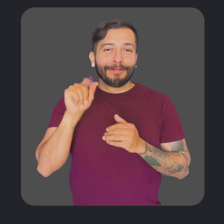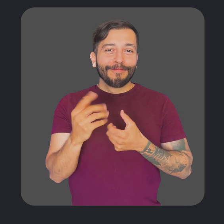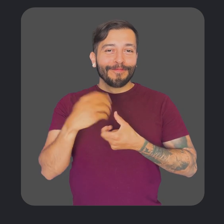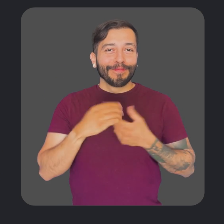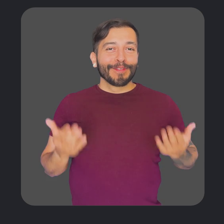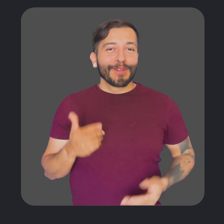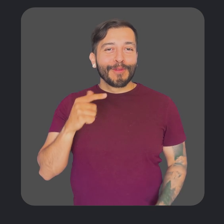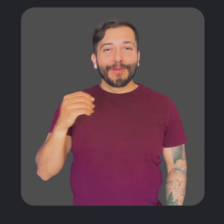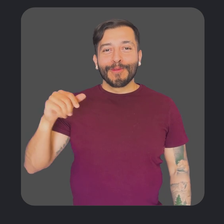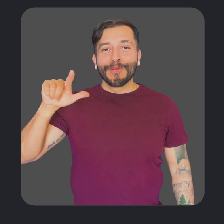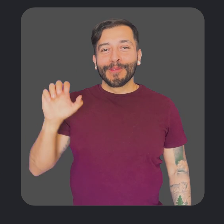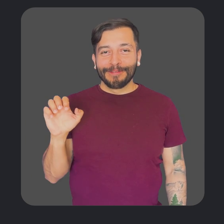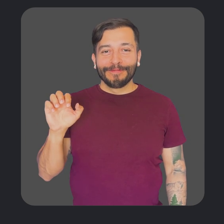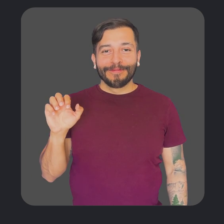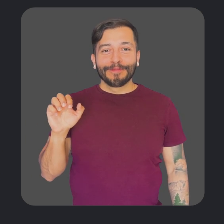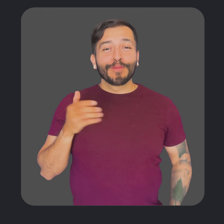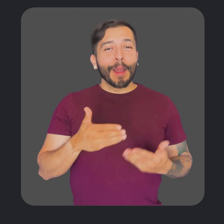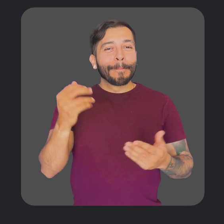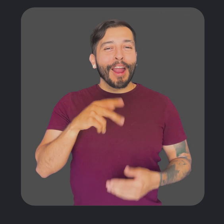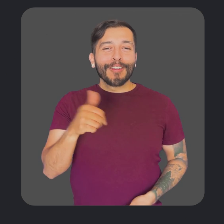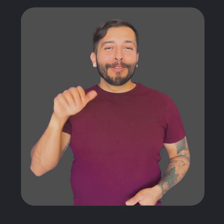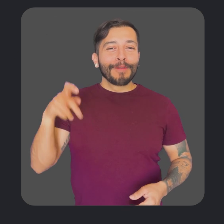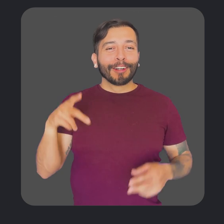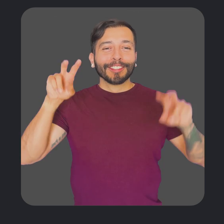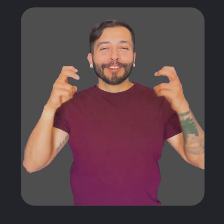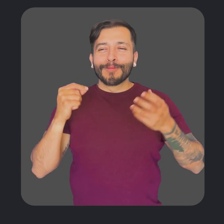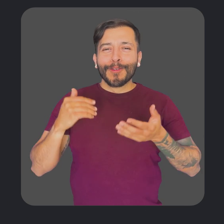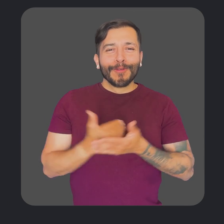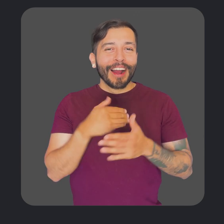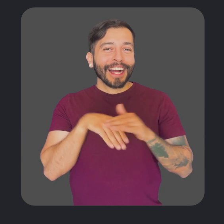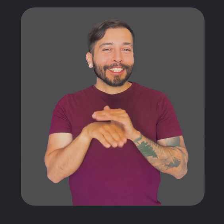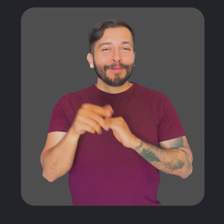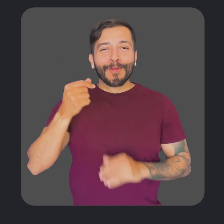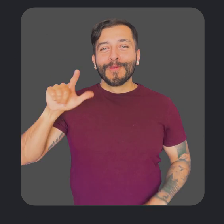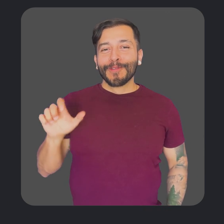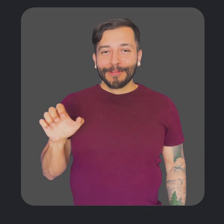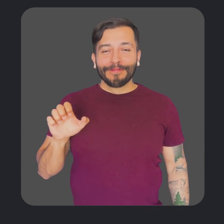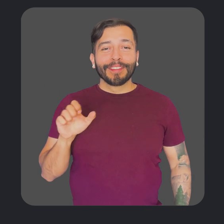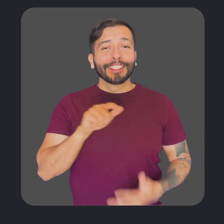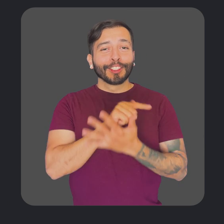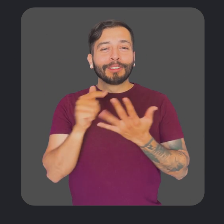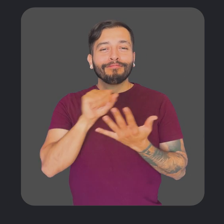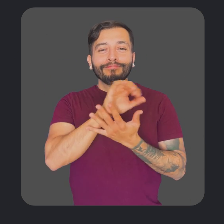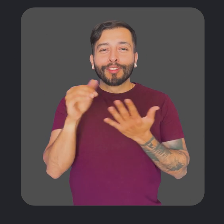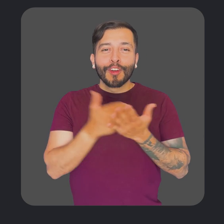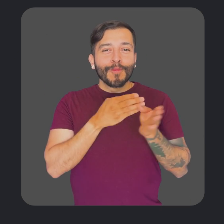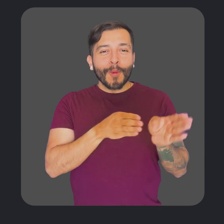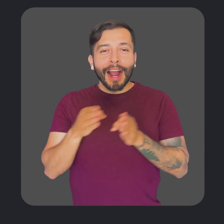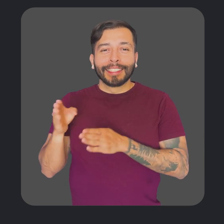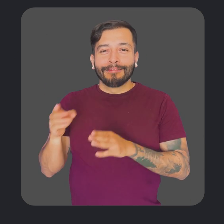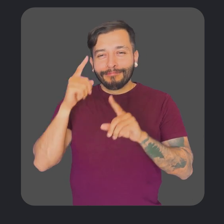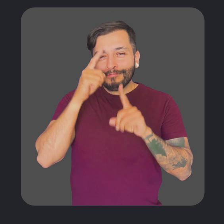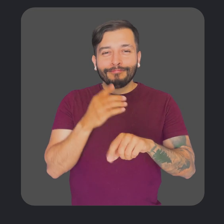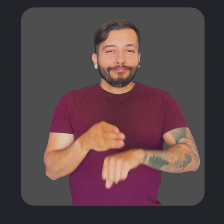Accessibility and Disability Inclusion here at Google. Welcome back to another episode of What's New in Google Accessibility, a series where we share new